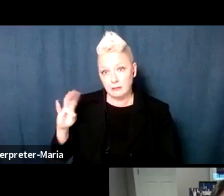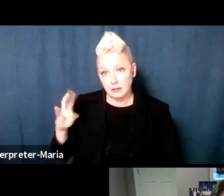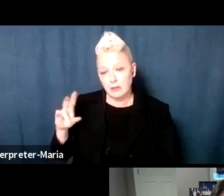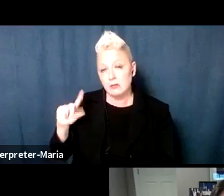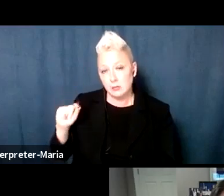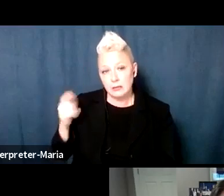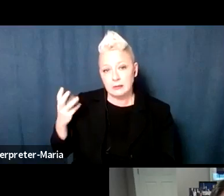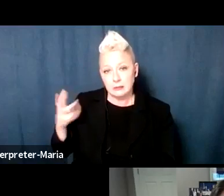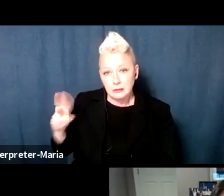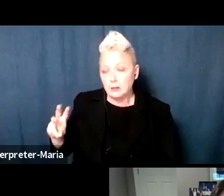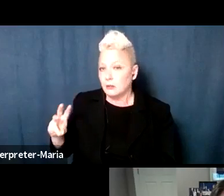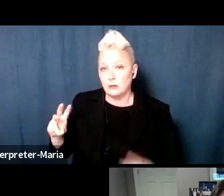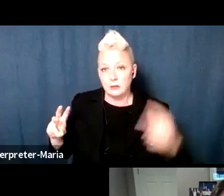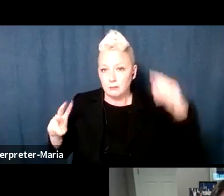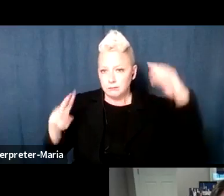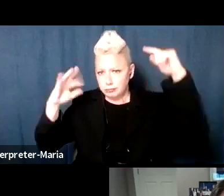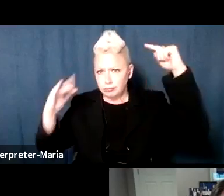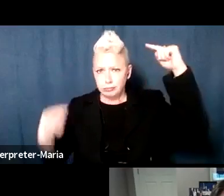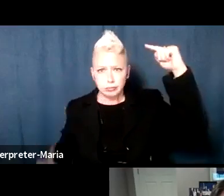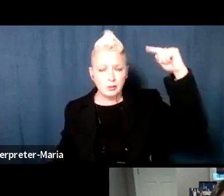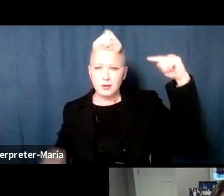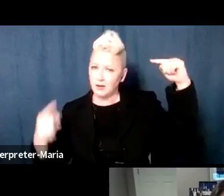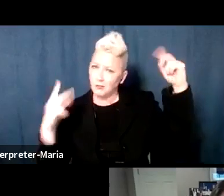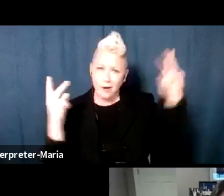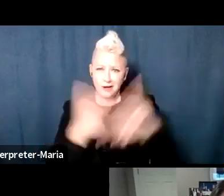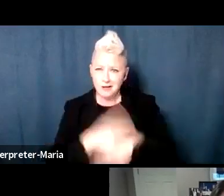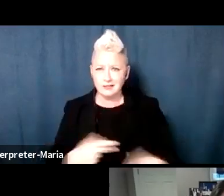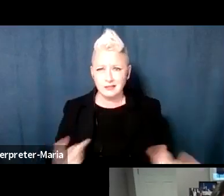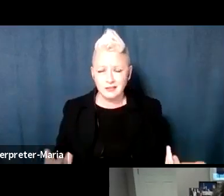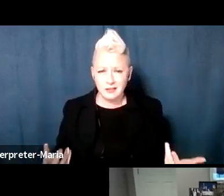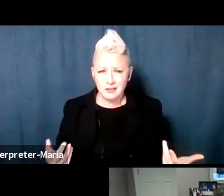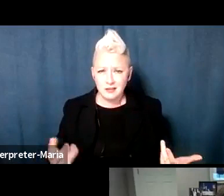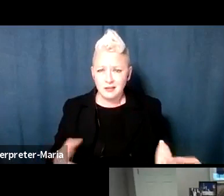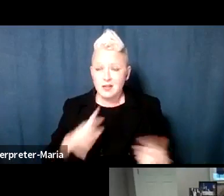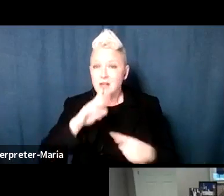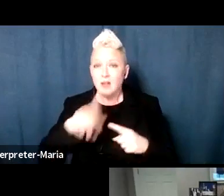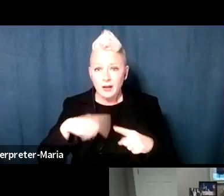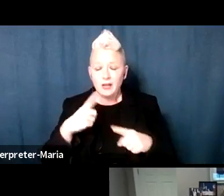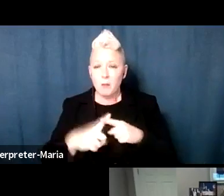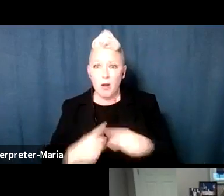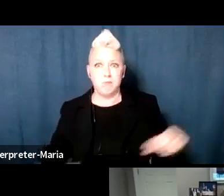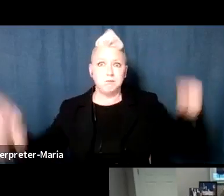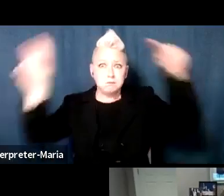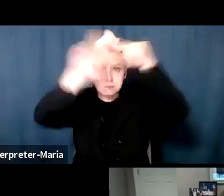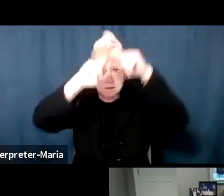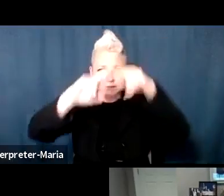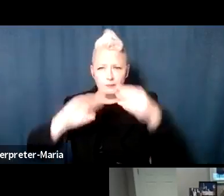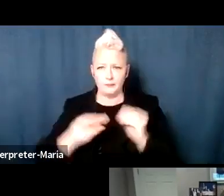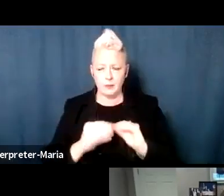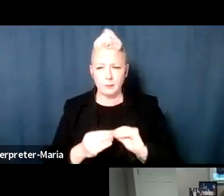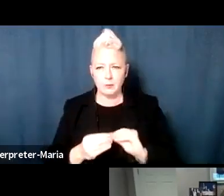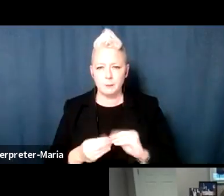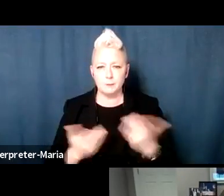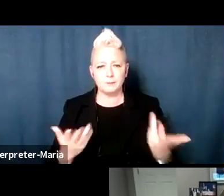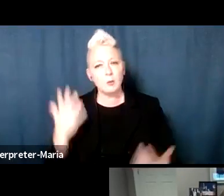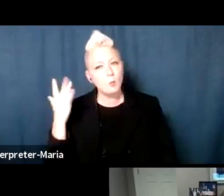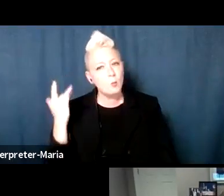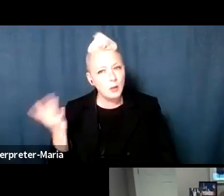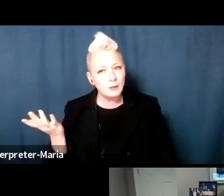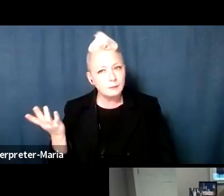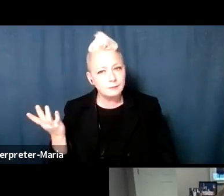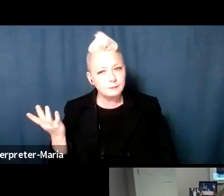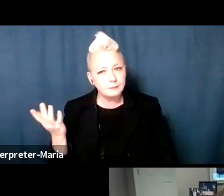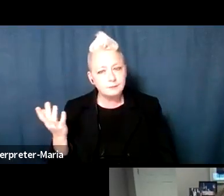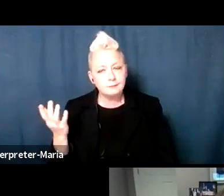than 2016, et cetera. So we're talking about significant numbers. Now, why is that the case? It's because